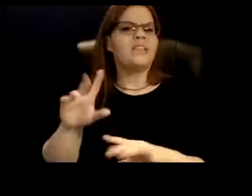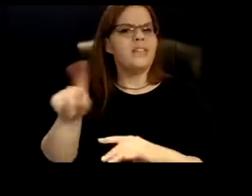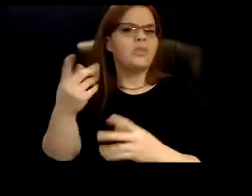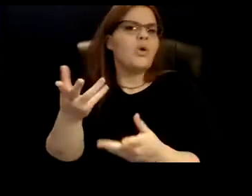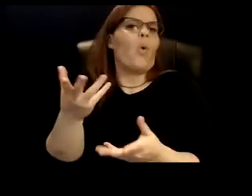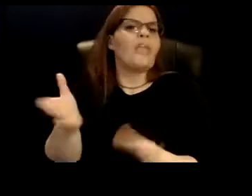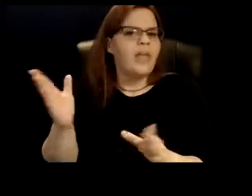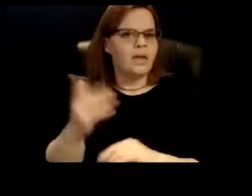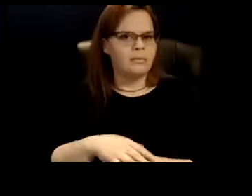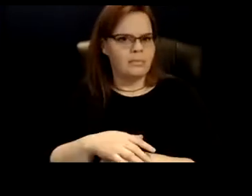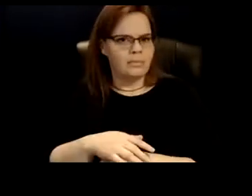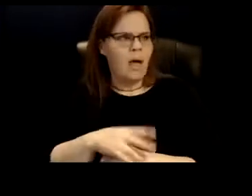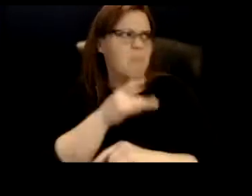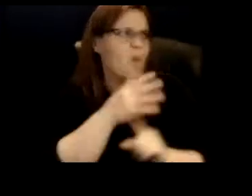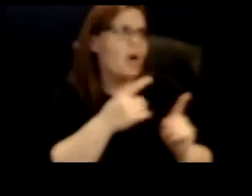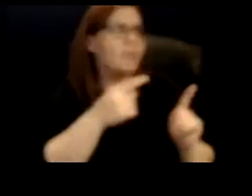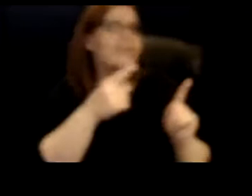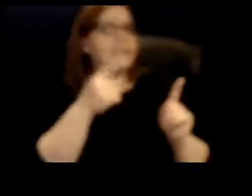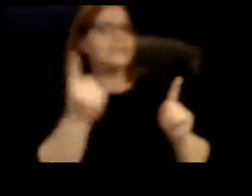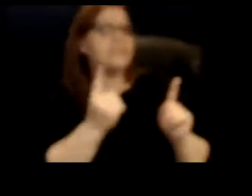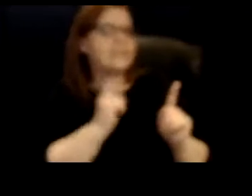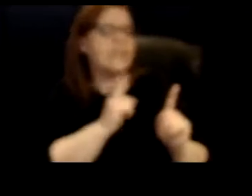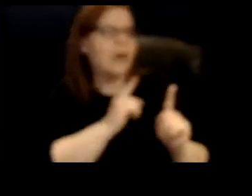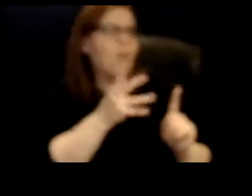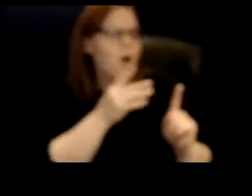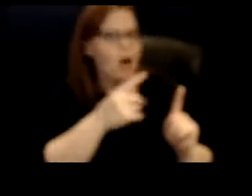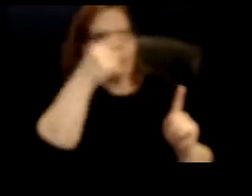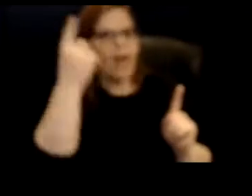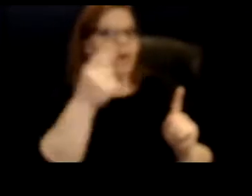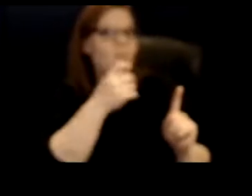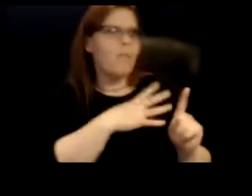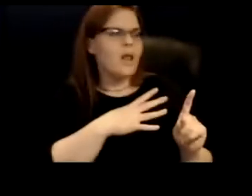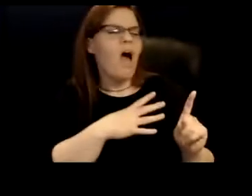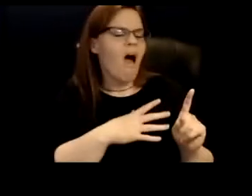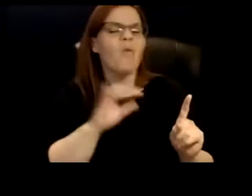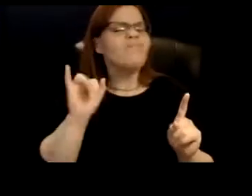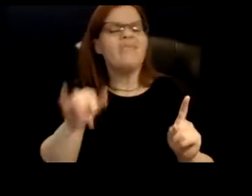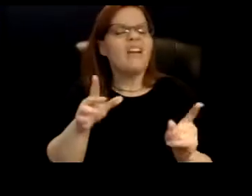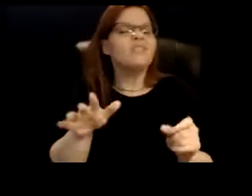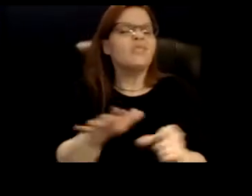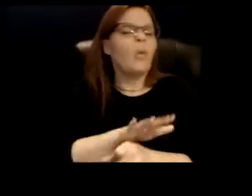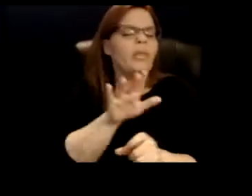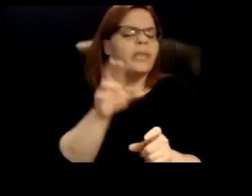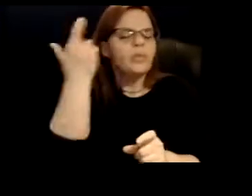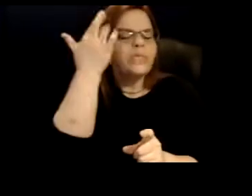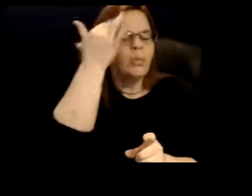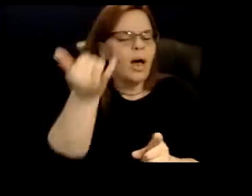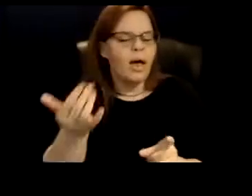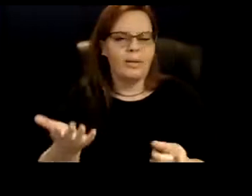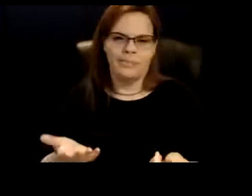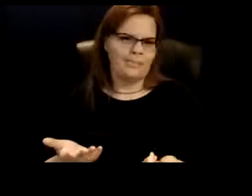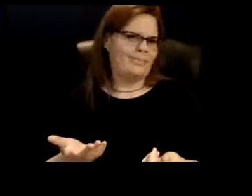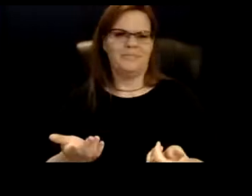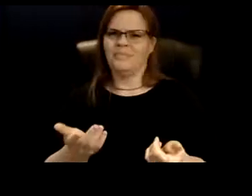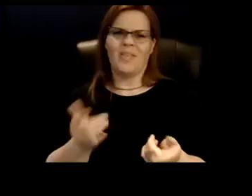who was a single black woman. I just like, I don't know. I wonder when I described this to you, what comes, what comes to your